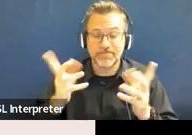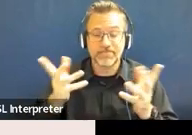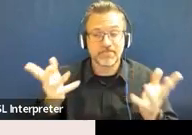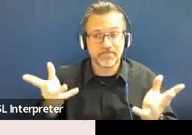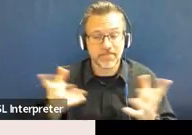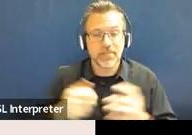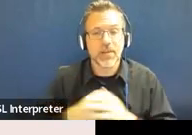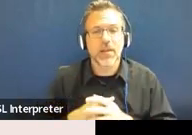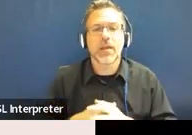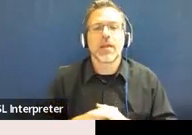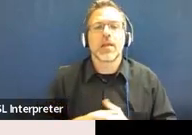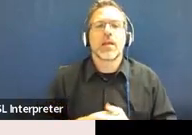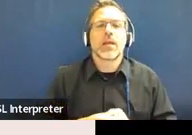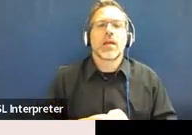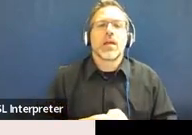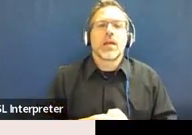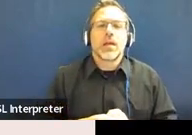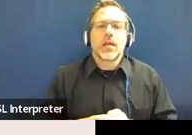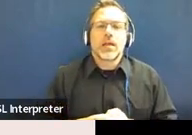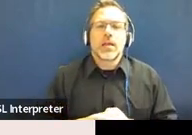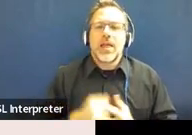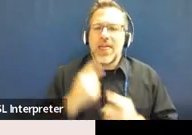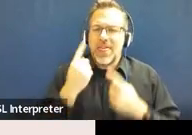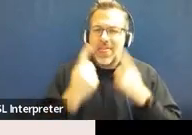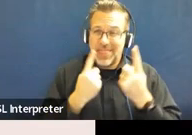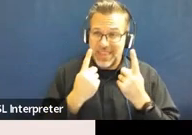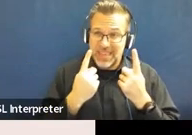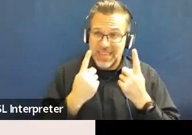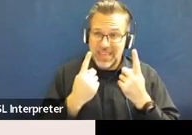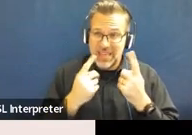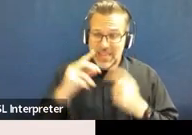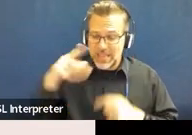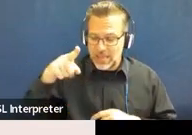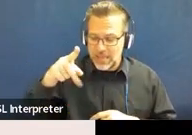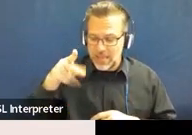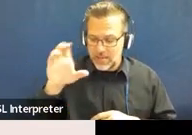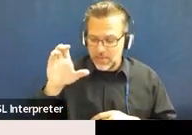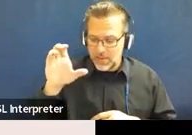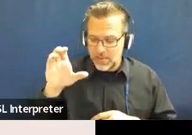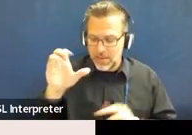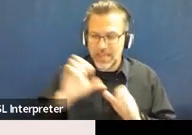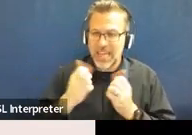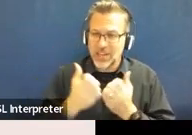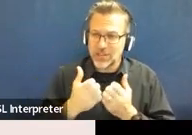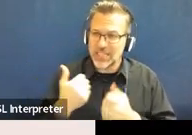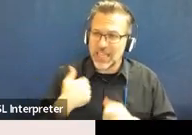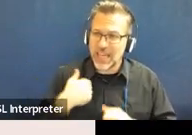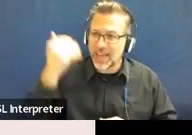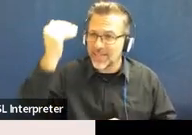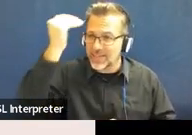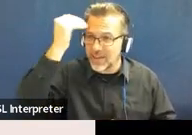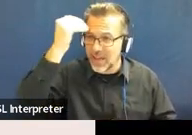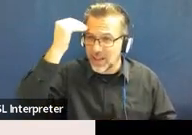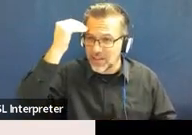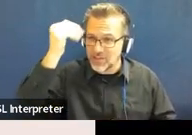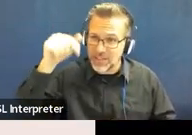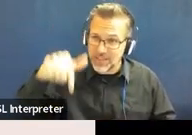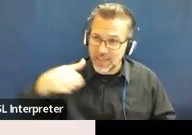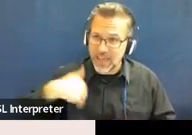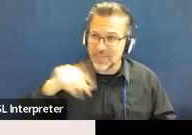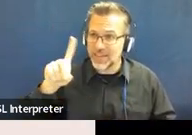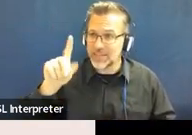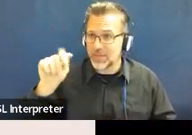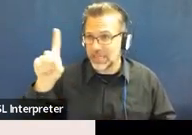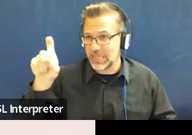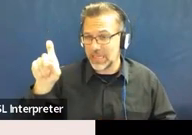You would want to be thinking about, did the public agency have knowledge that the child had a disability? So did the